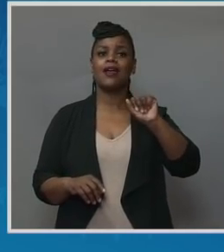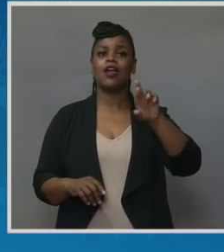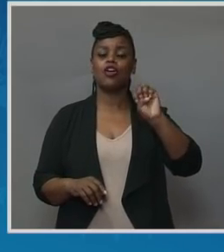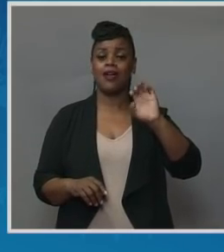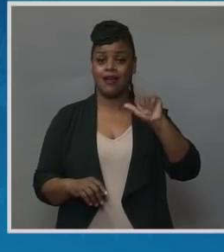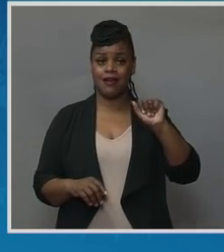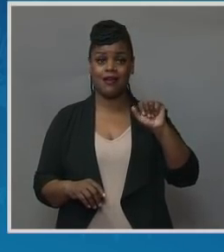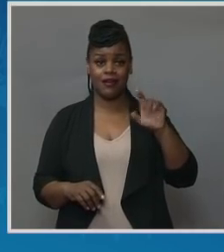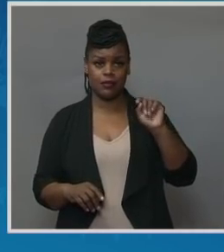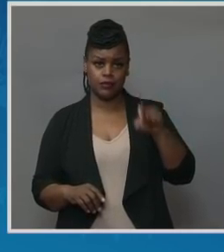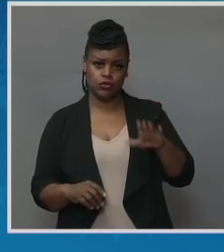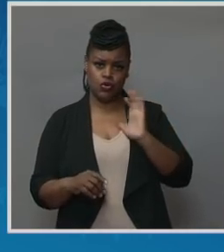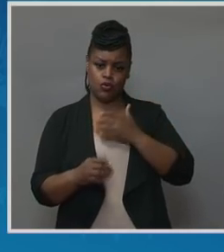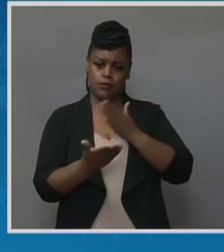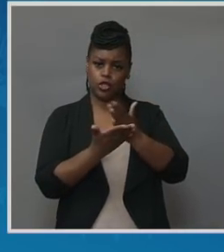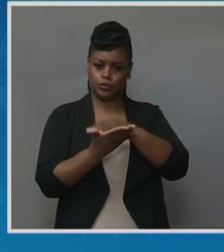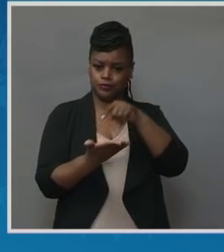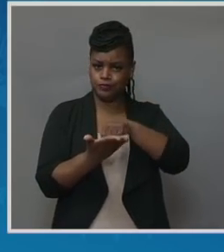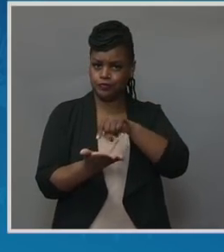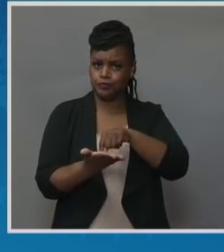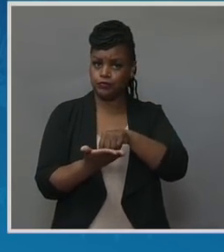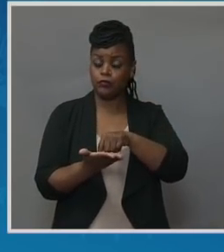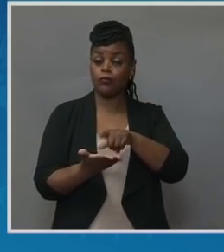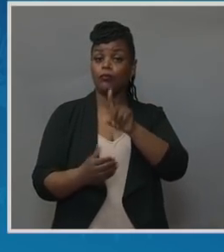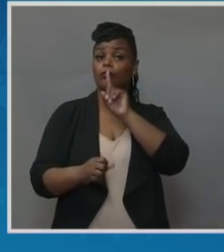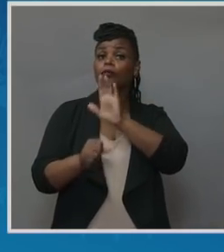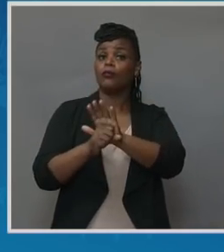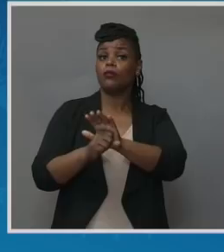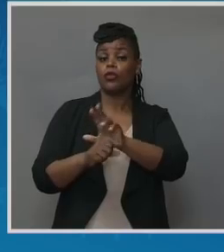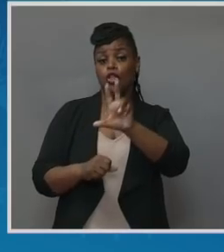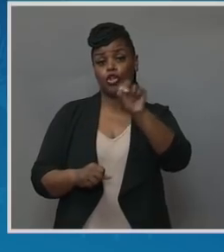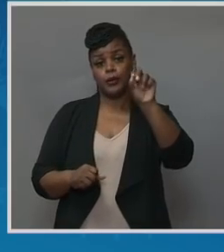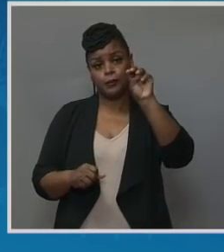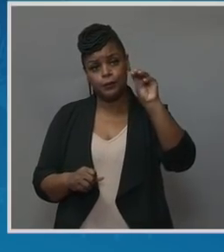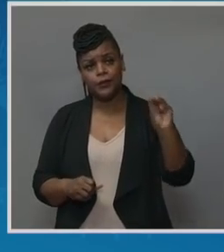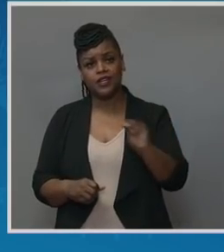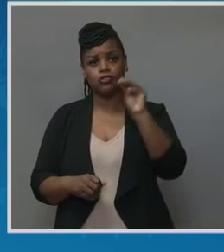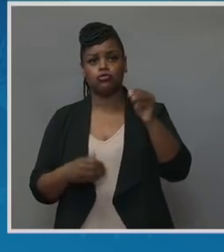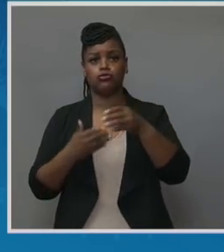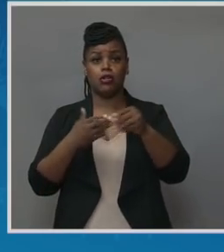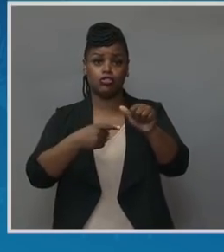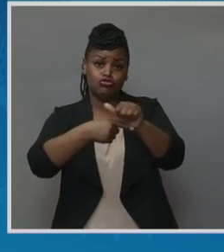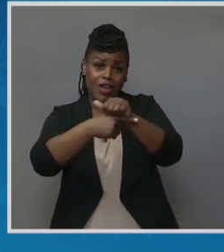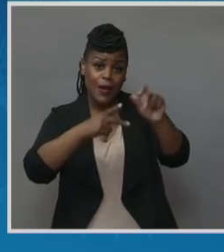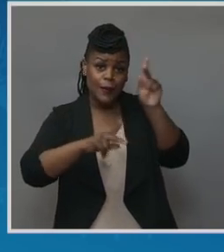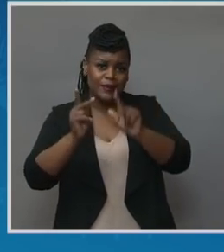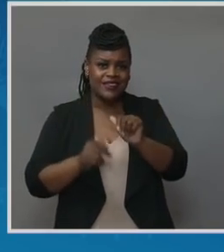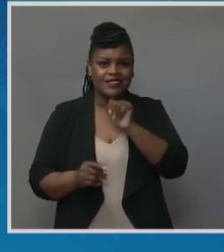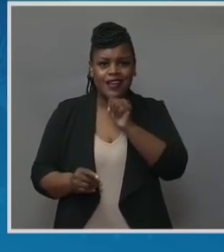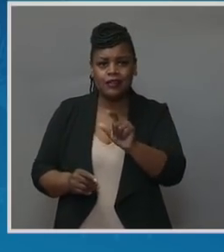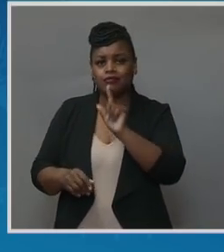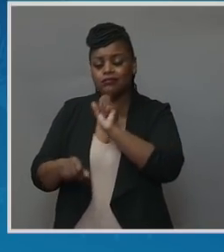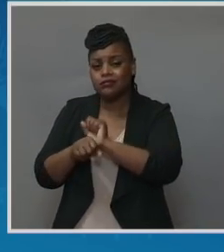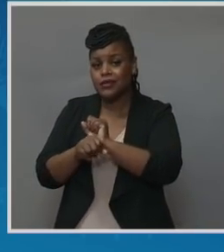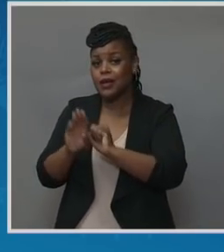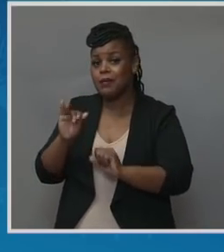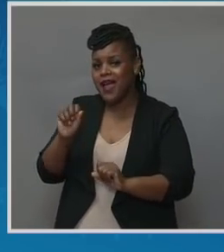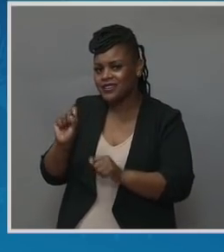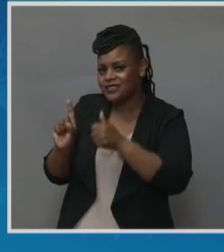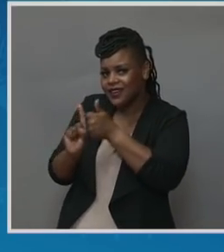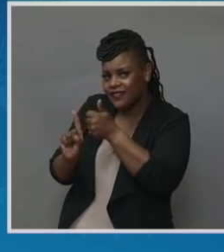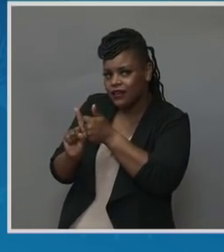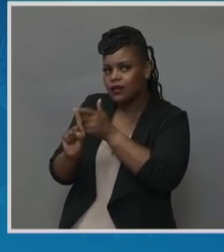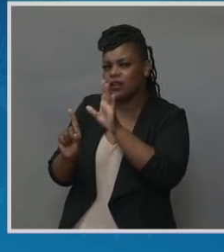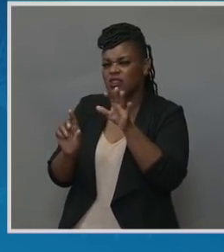dedicating $30 million for implicit bias training for healthcare providers. Through the American Rescue